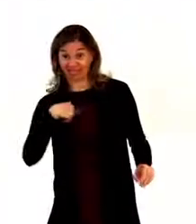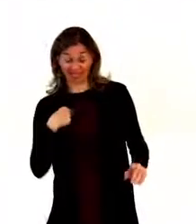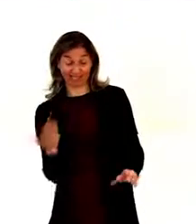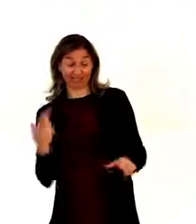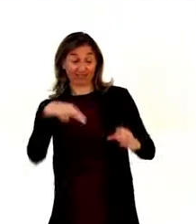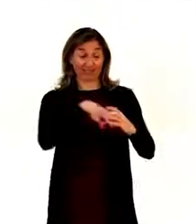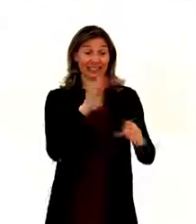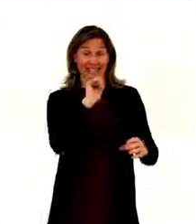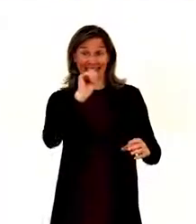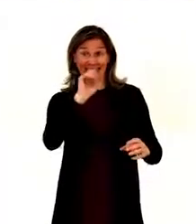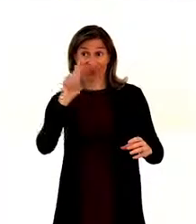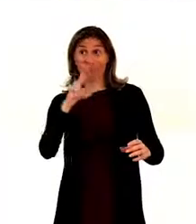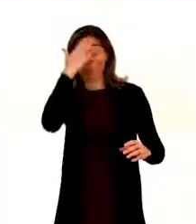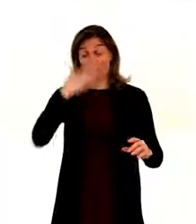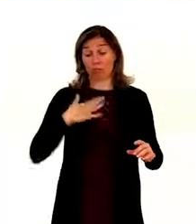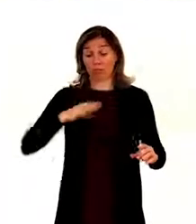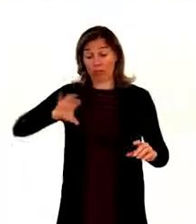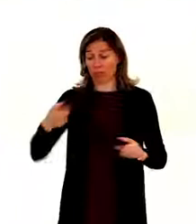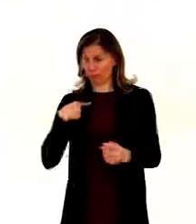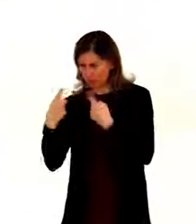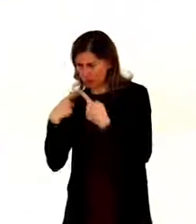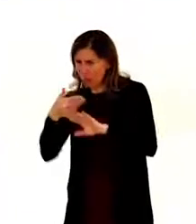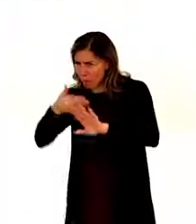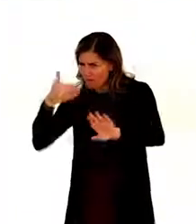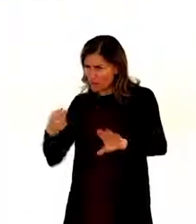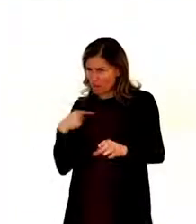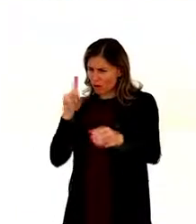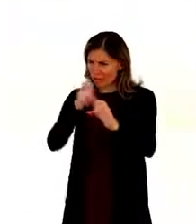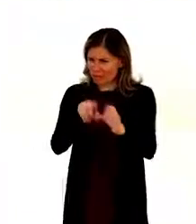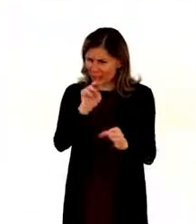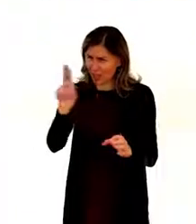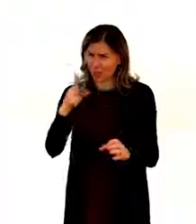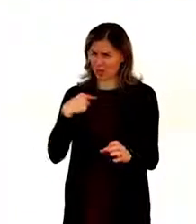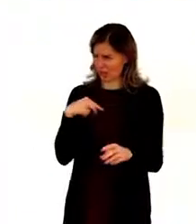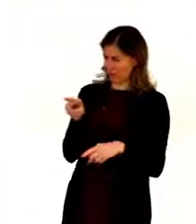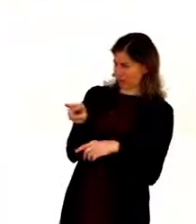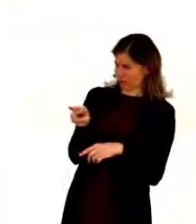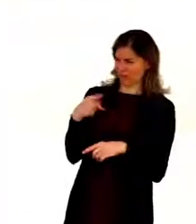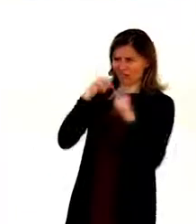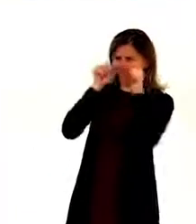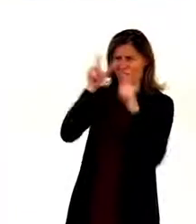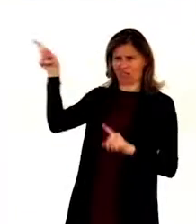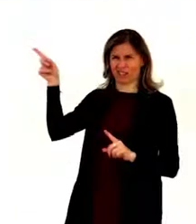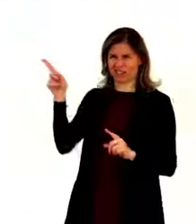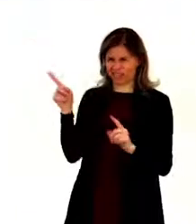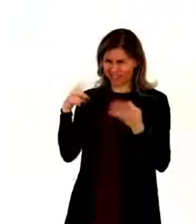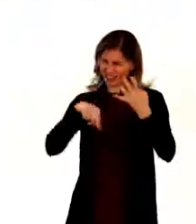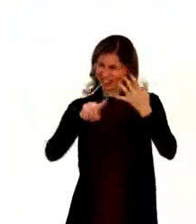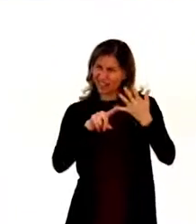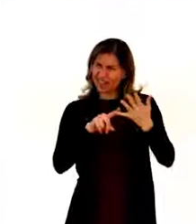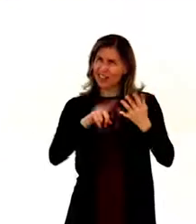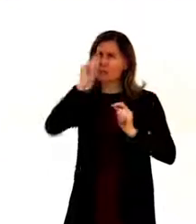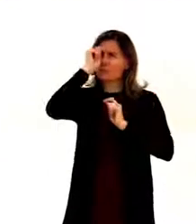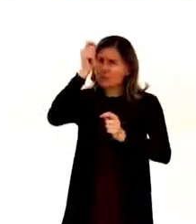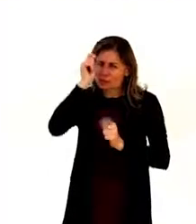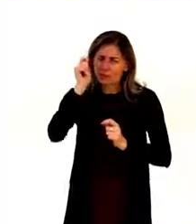delegation that was negotiating, I was a bit surprised what we were talking about. This last part, respect for evolving